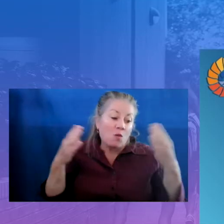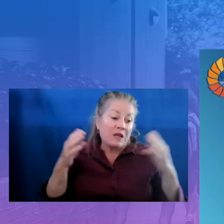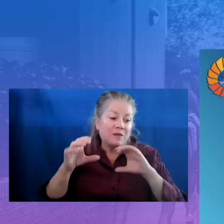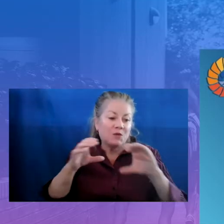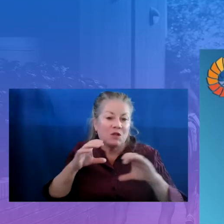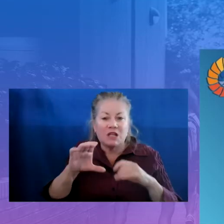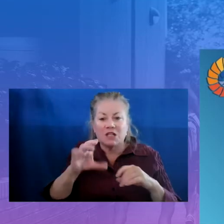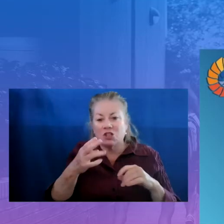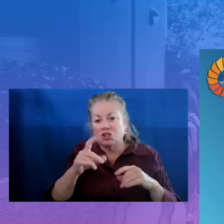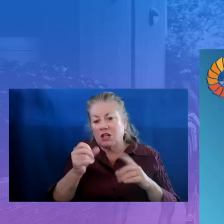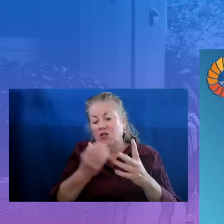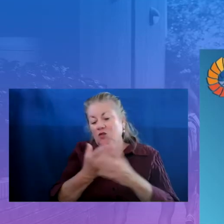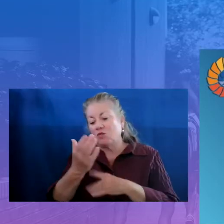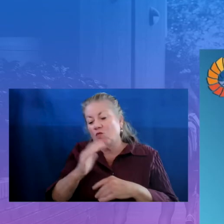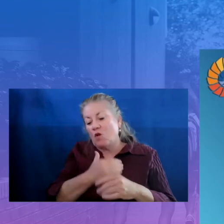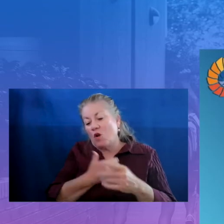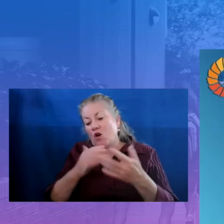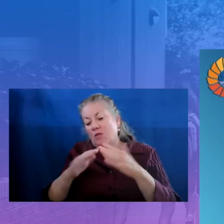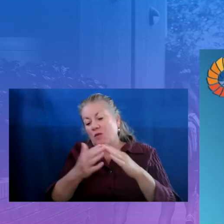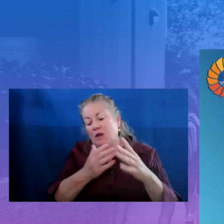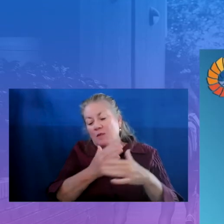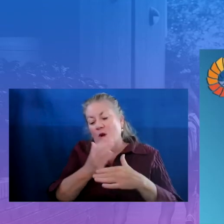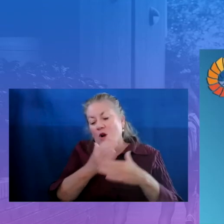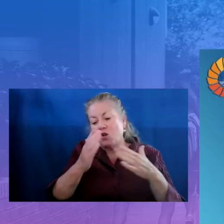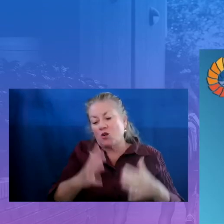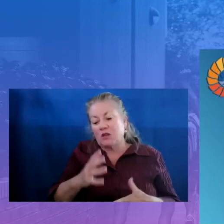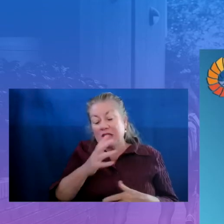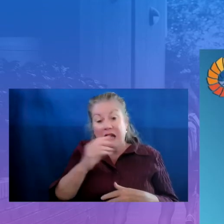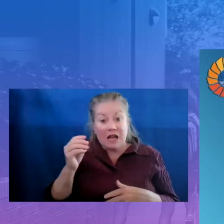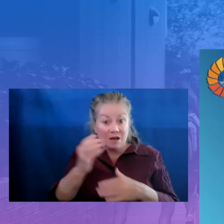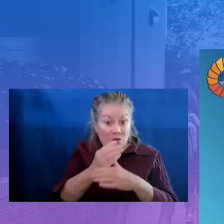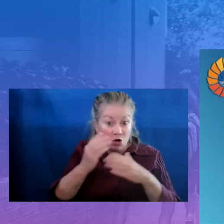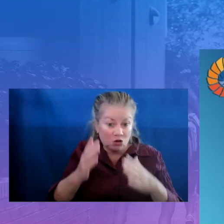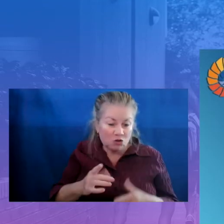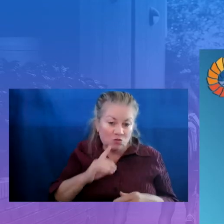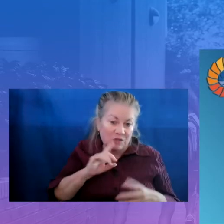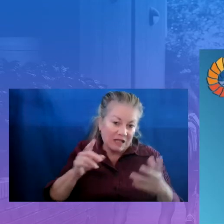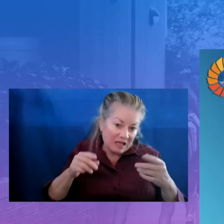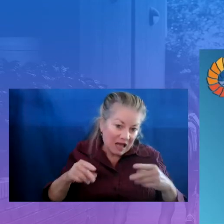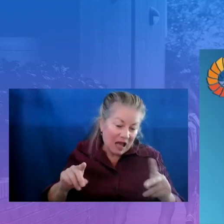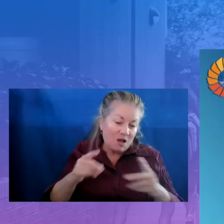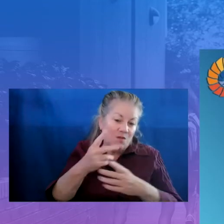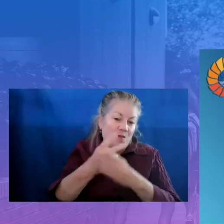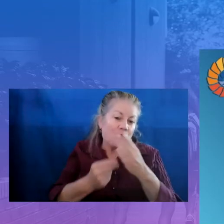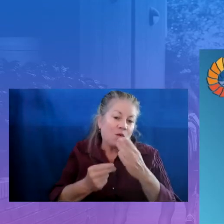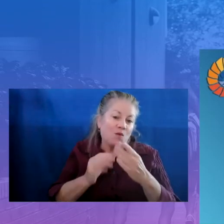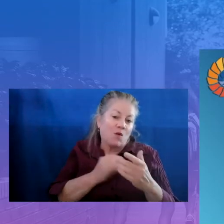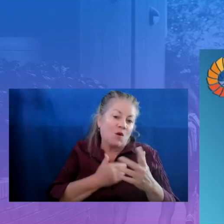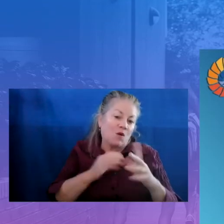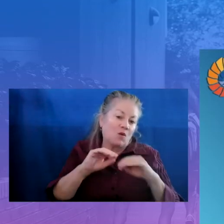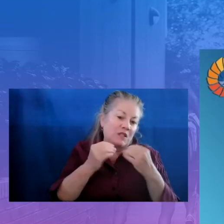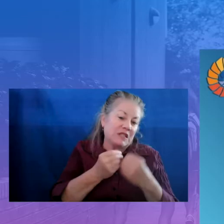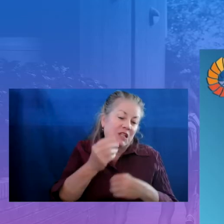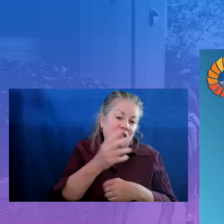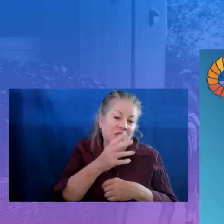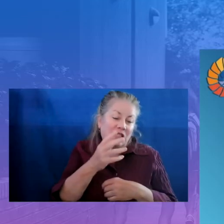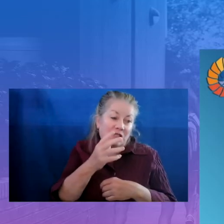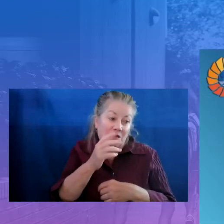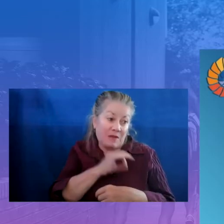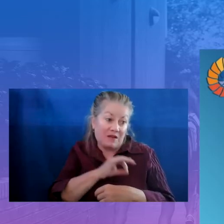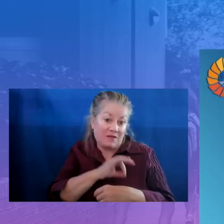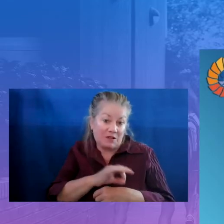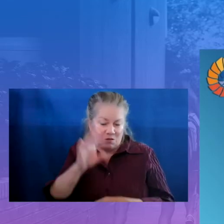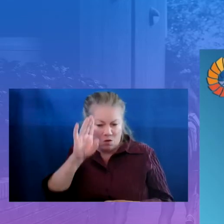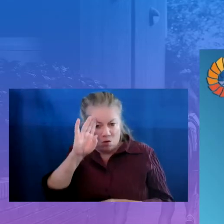through partnerships really allows both our organizations to benefit by knowing what's happening at the district and being able to support